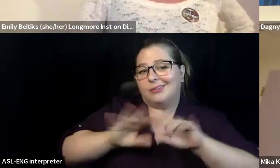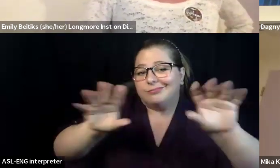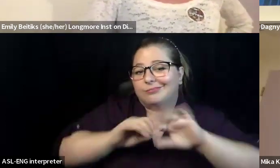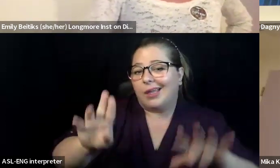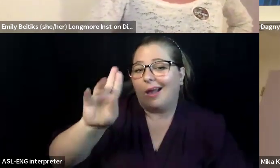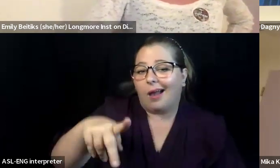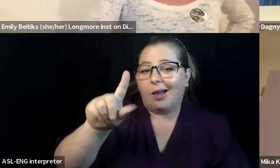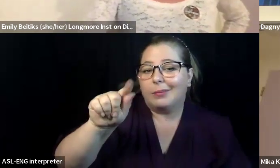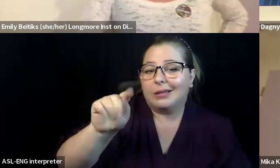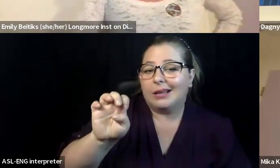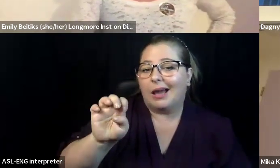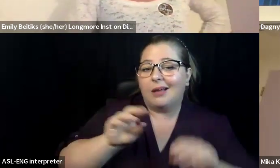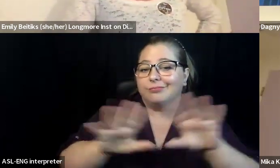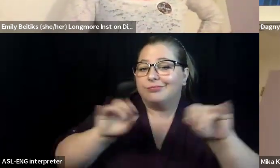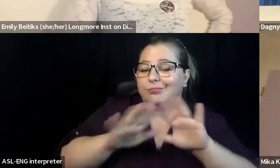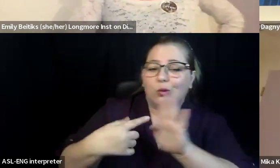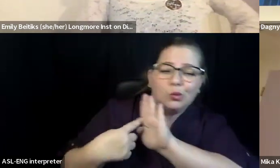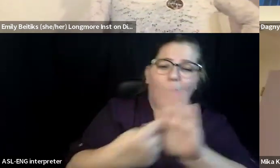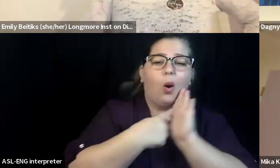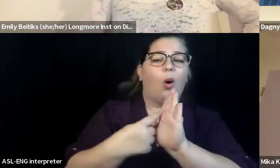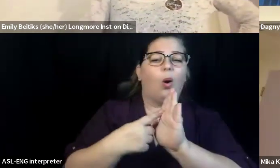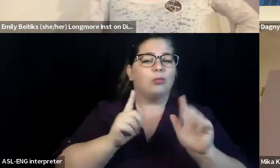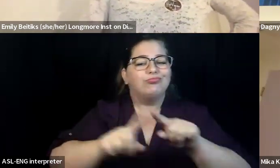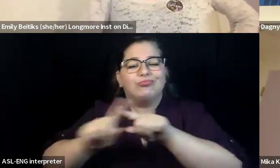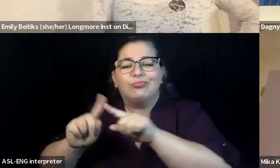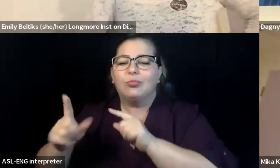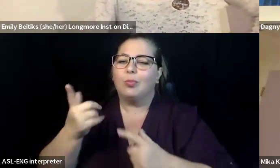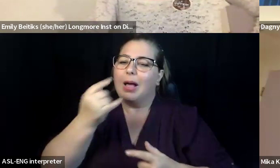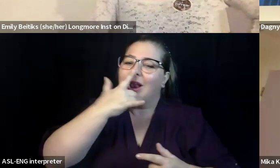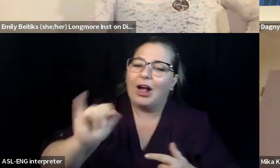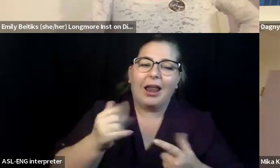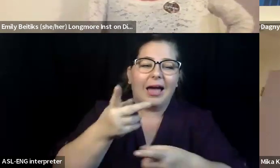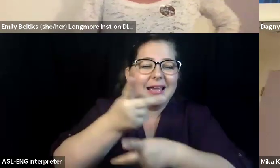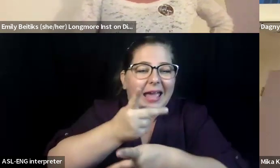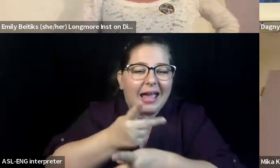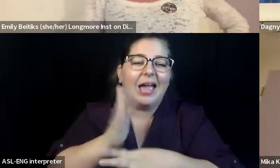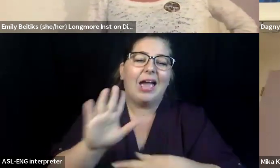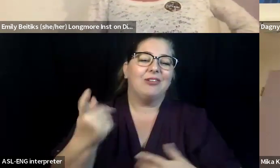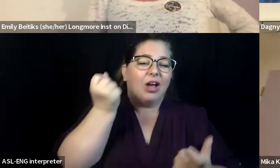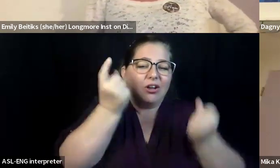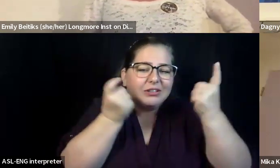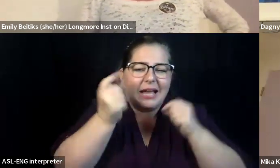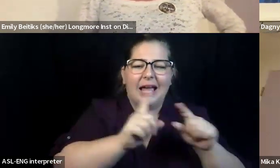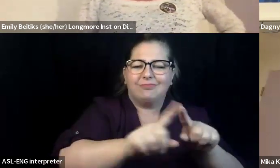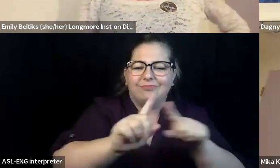but understanding how many hurdles are in the way. So, um, I appreciate it, Penny. Thank you.